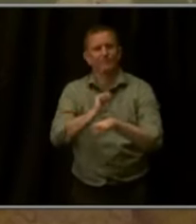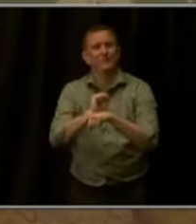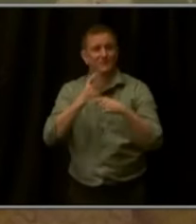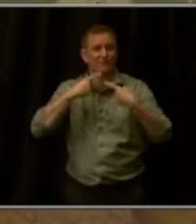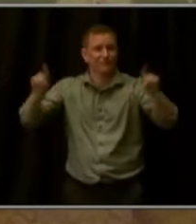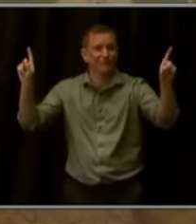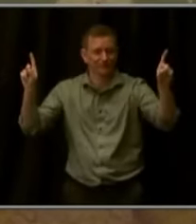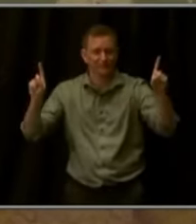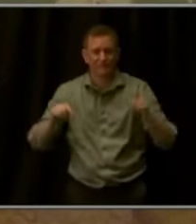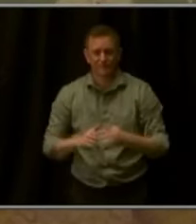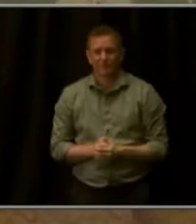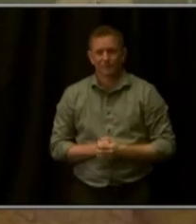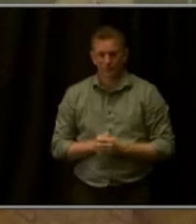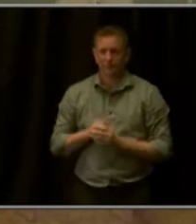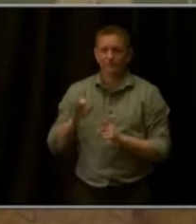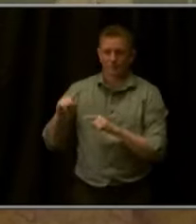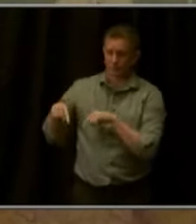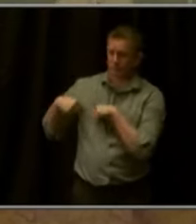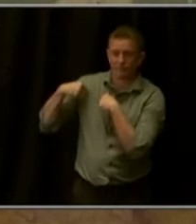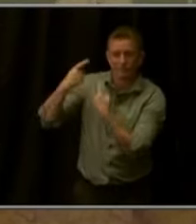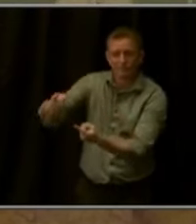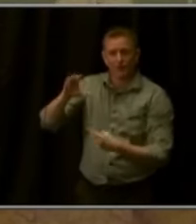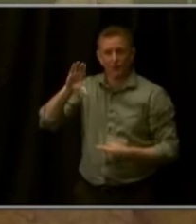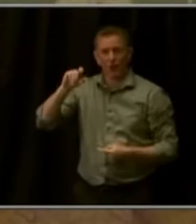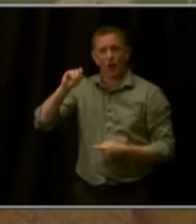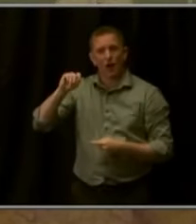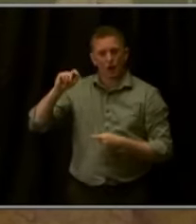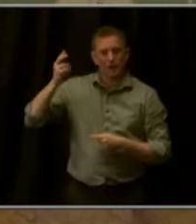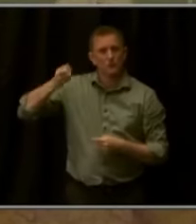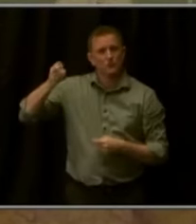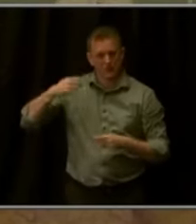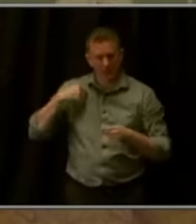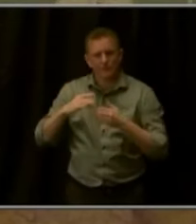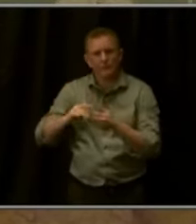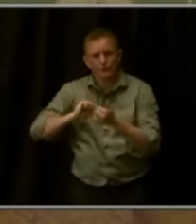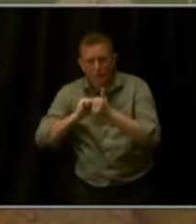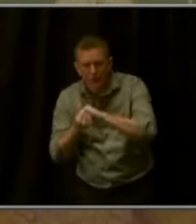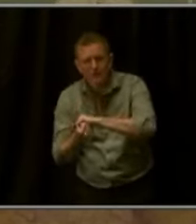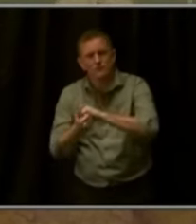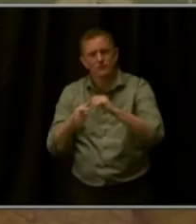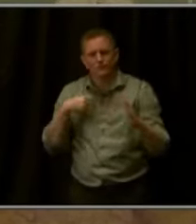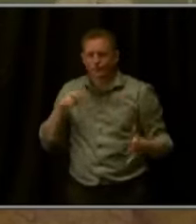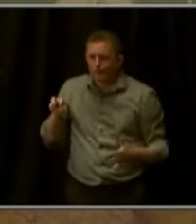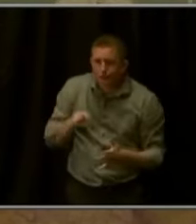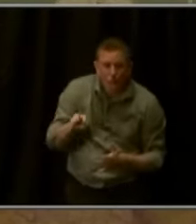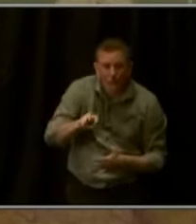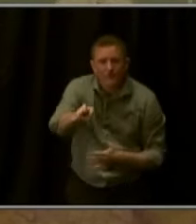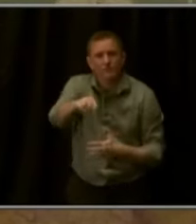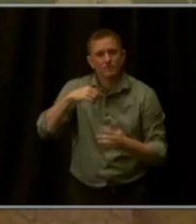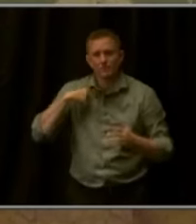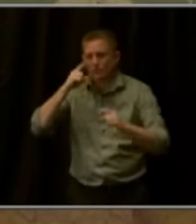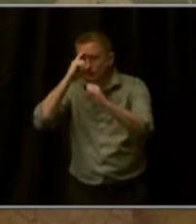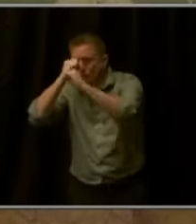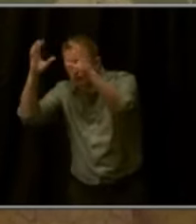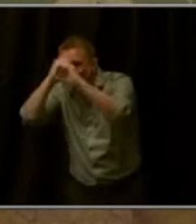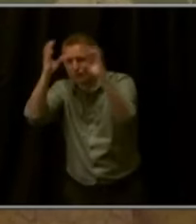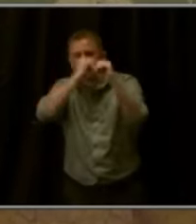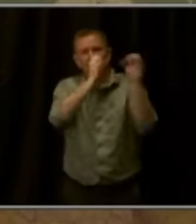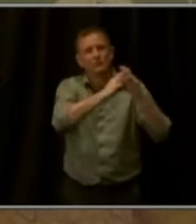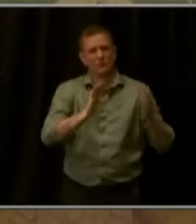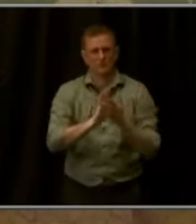we've often been the ones leading the change, blazing new trails, turning our dreams into reality.